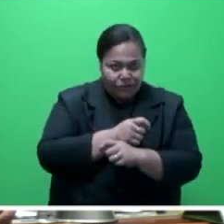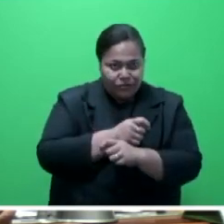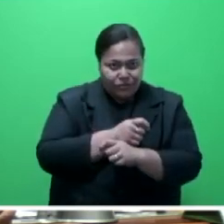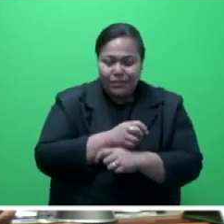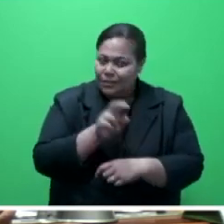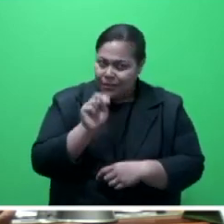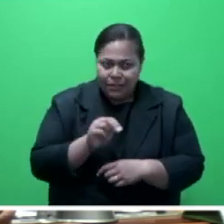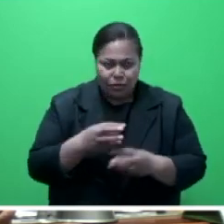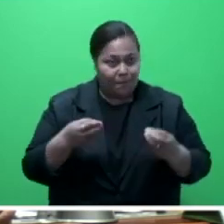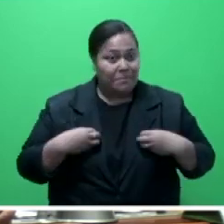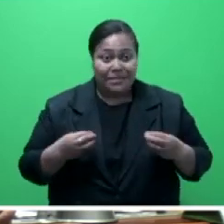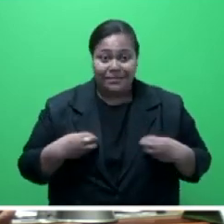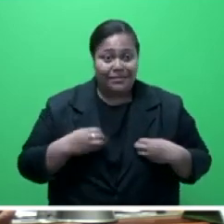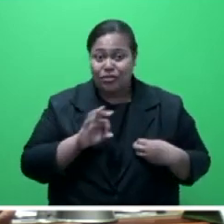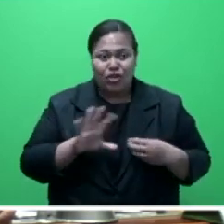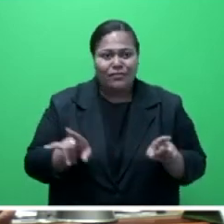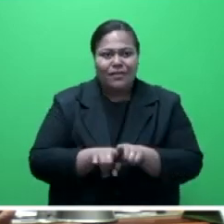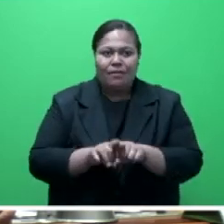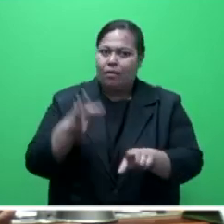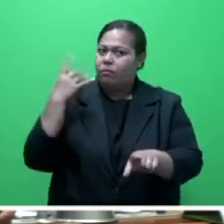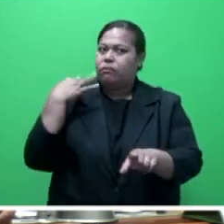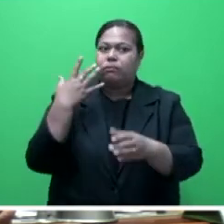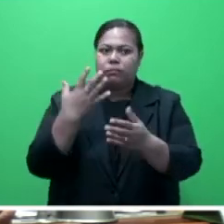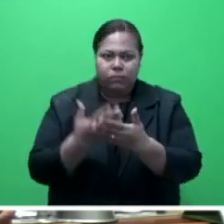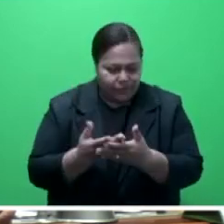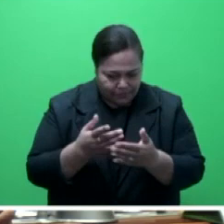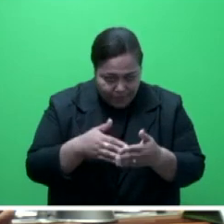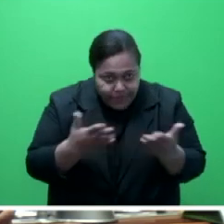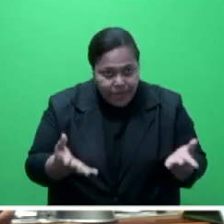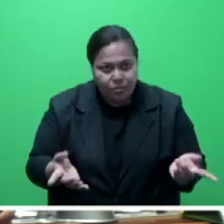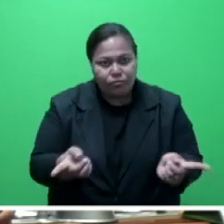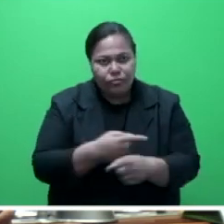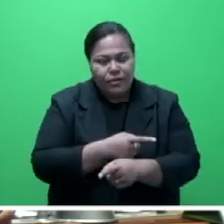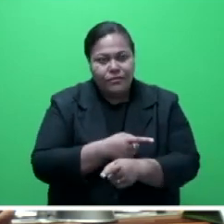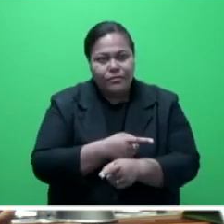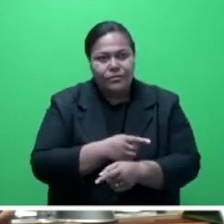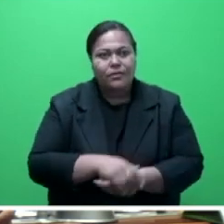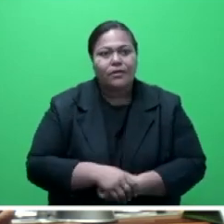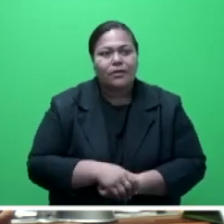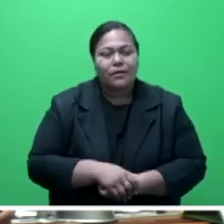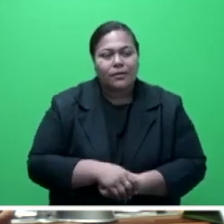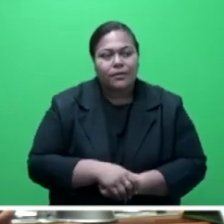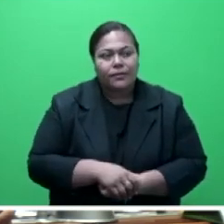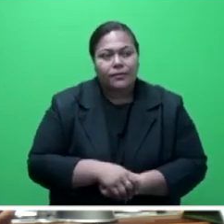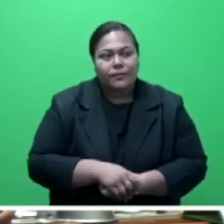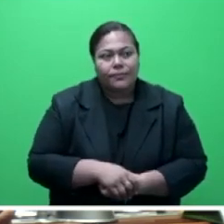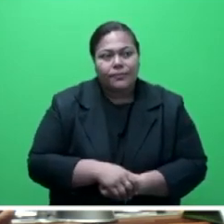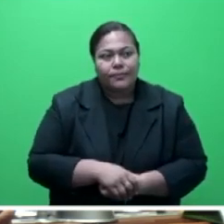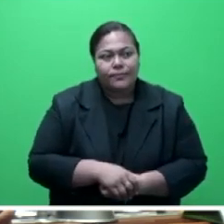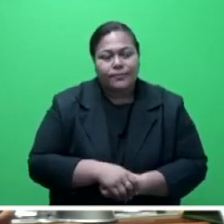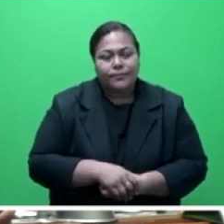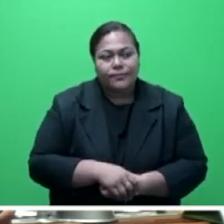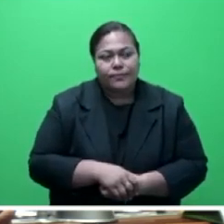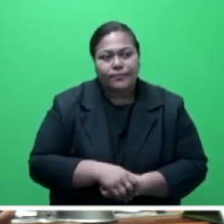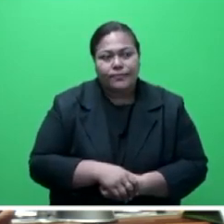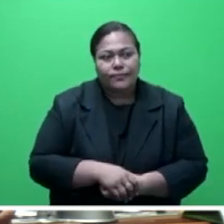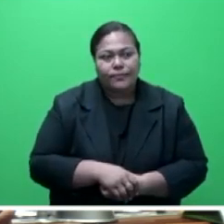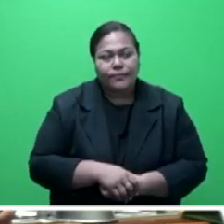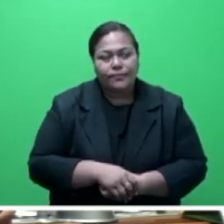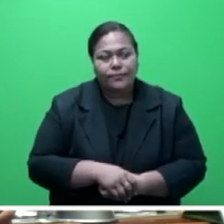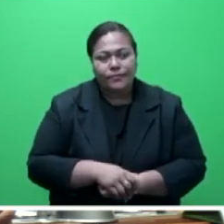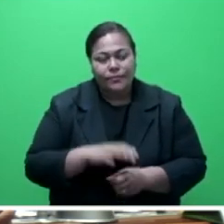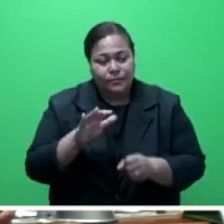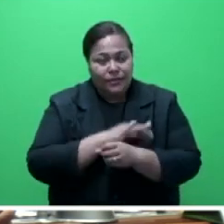business as usual status quo is archaic and unacceptable and not a solution. To ensure